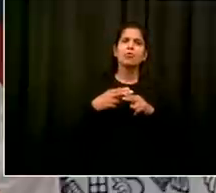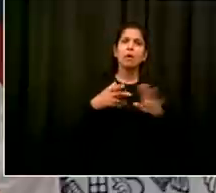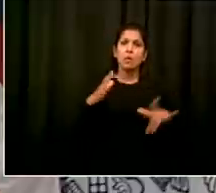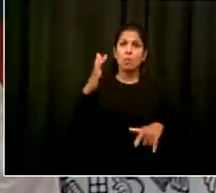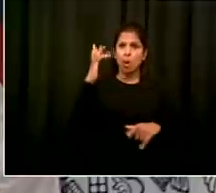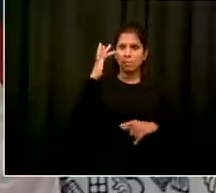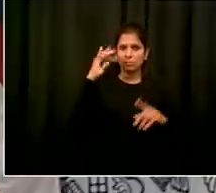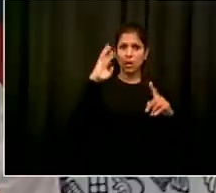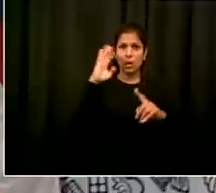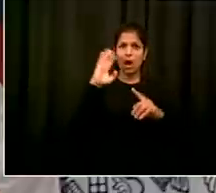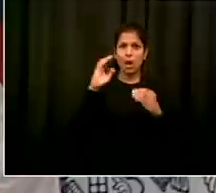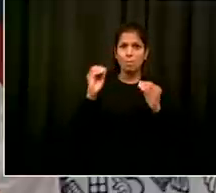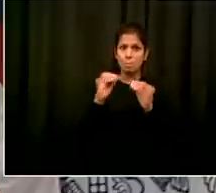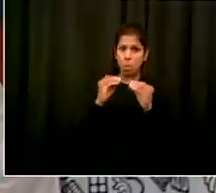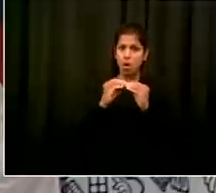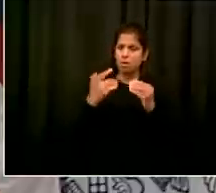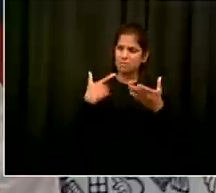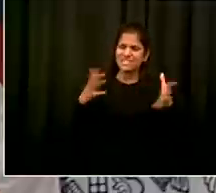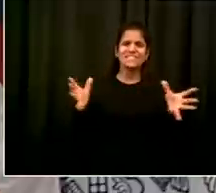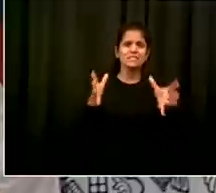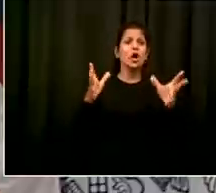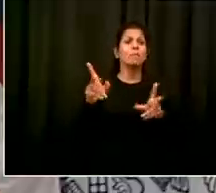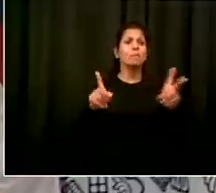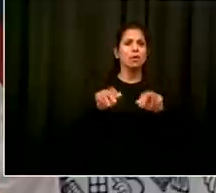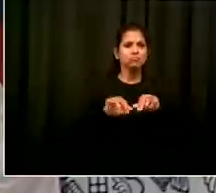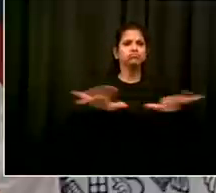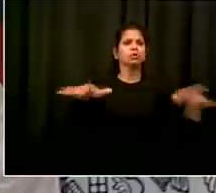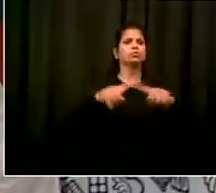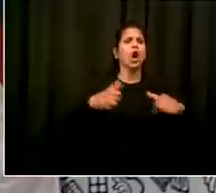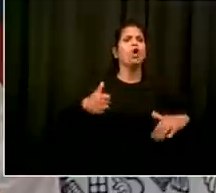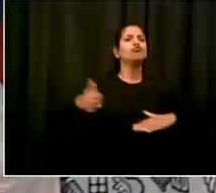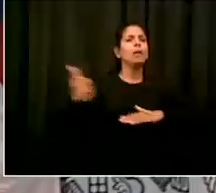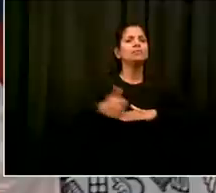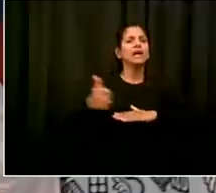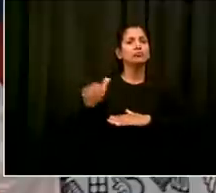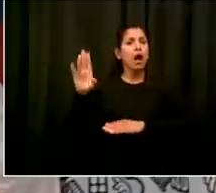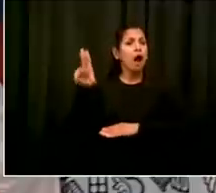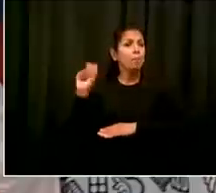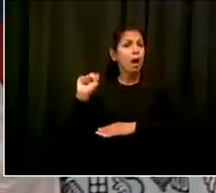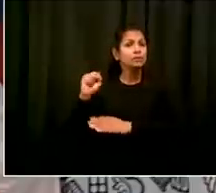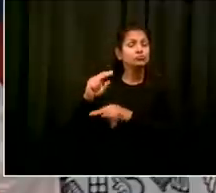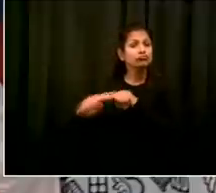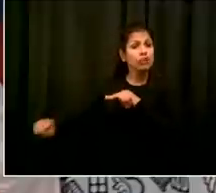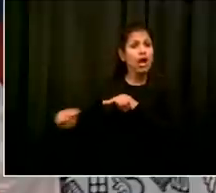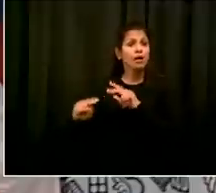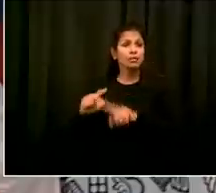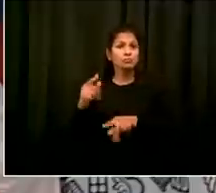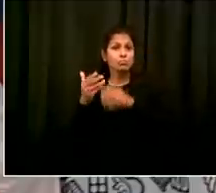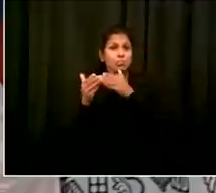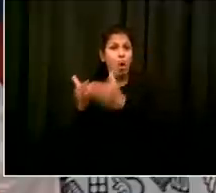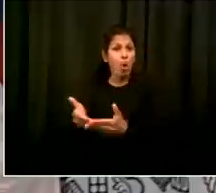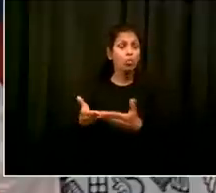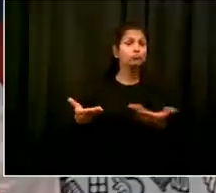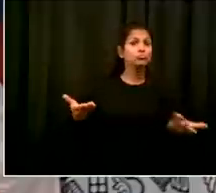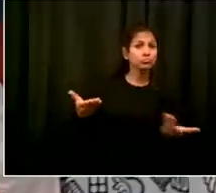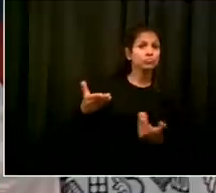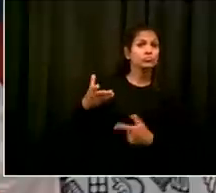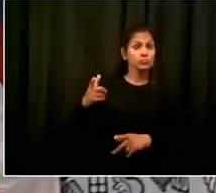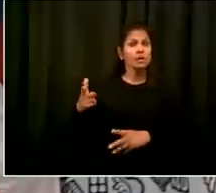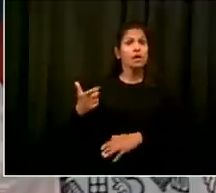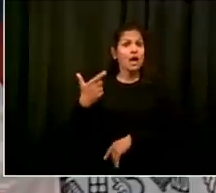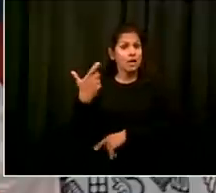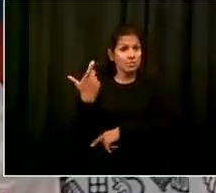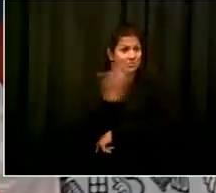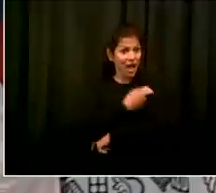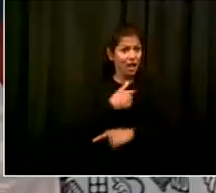and then obviously once there's a vaccine but um i wouldn't say the speeding is widespread from what i'm experiencing but it's